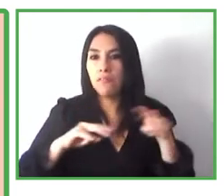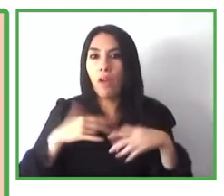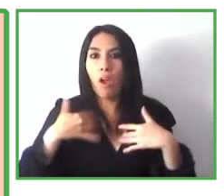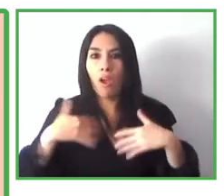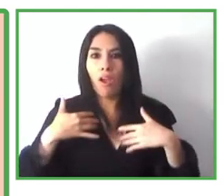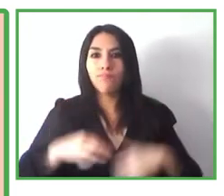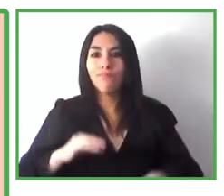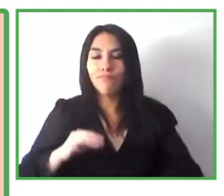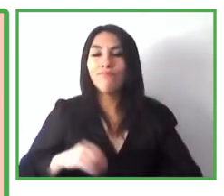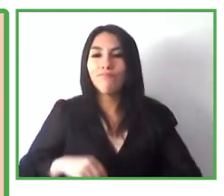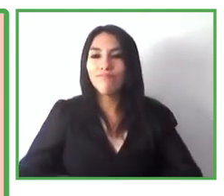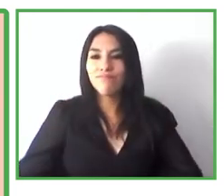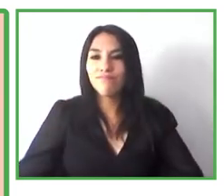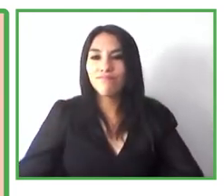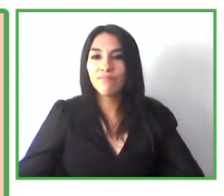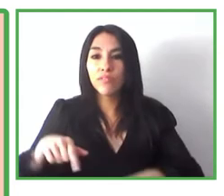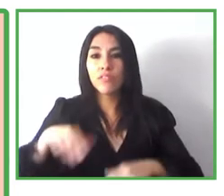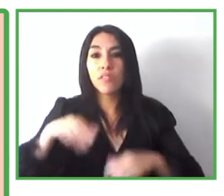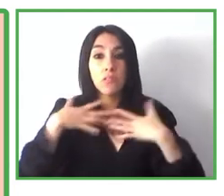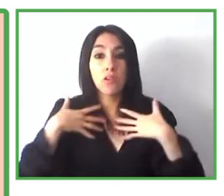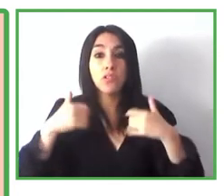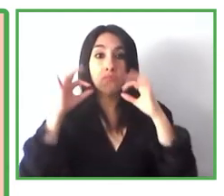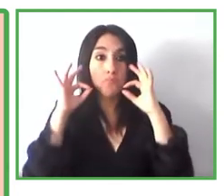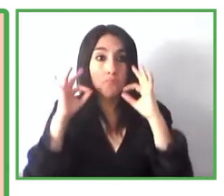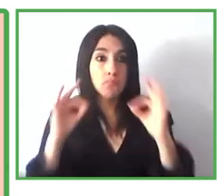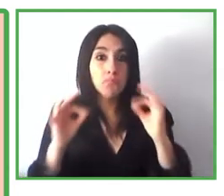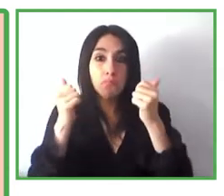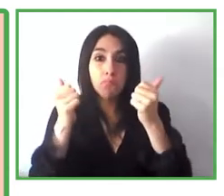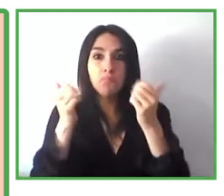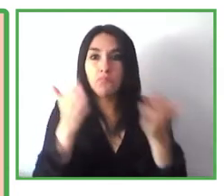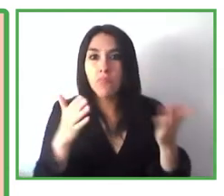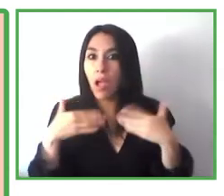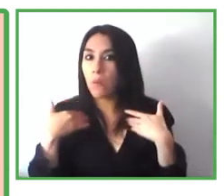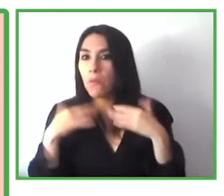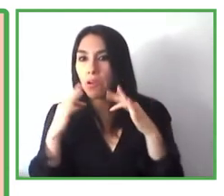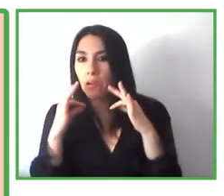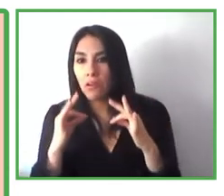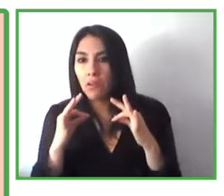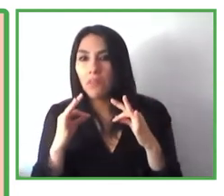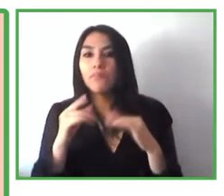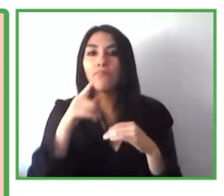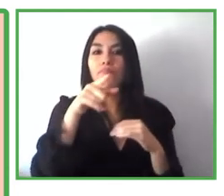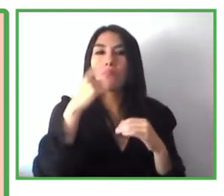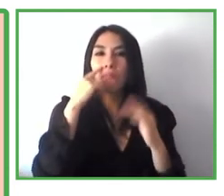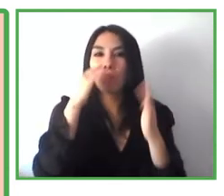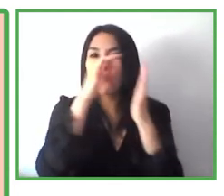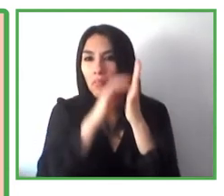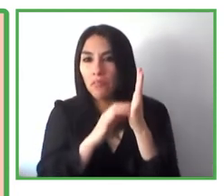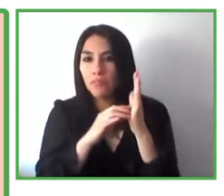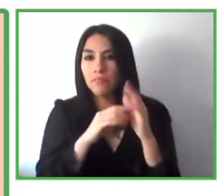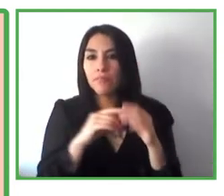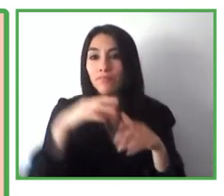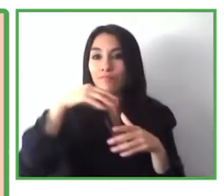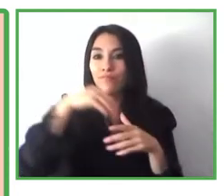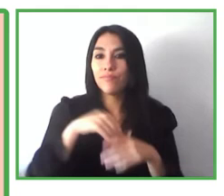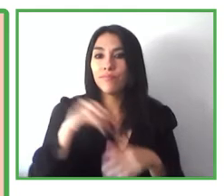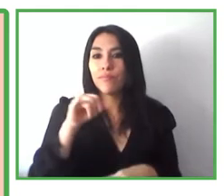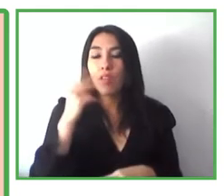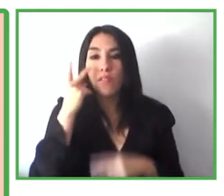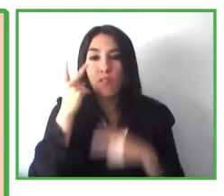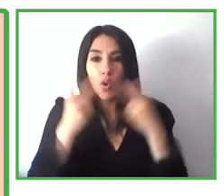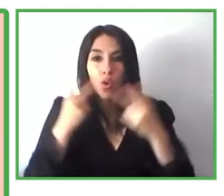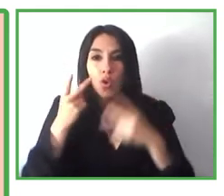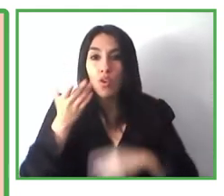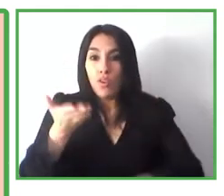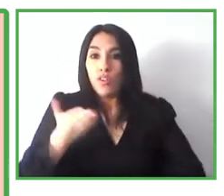emotion and in the behavior before the different attributes of the design. And apart from looking at the reactions